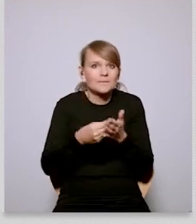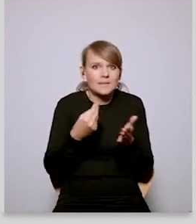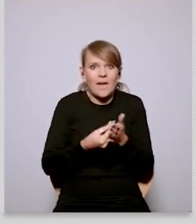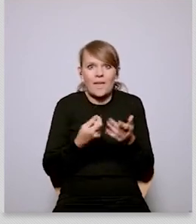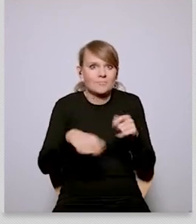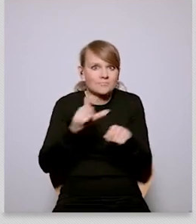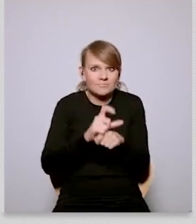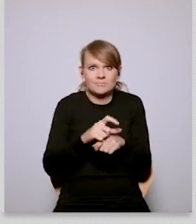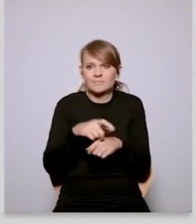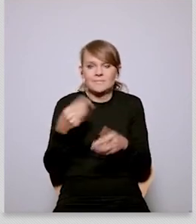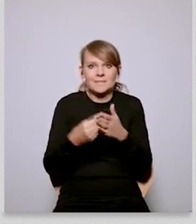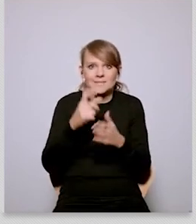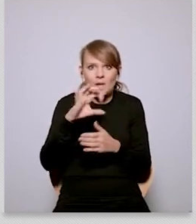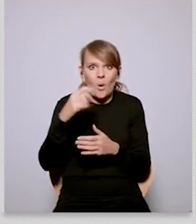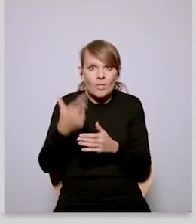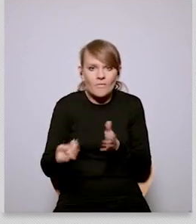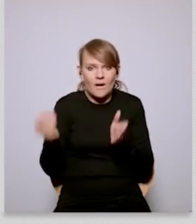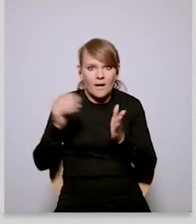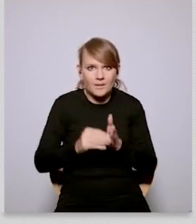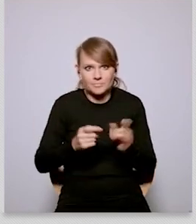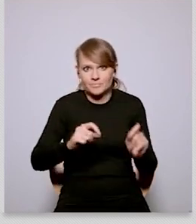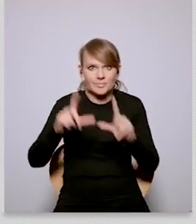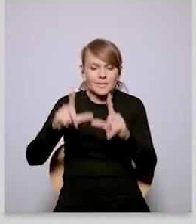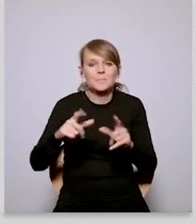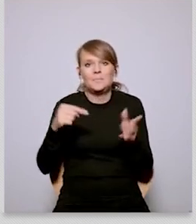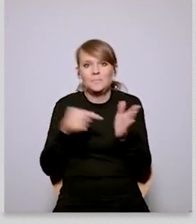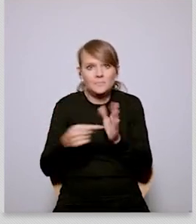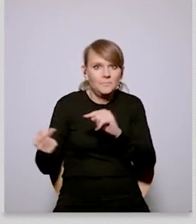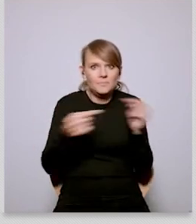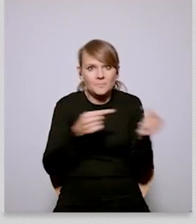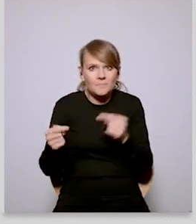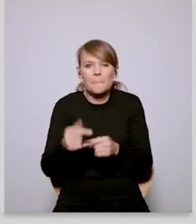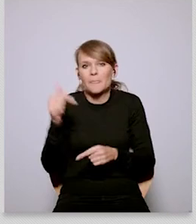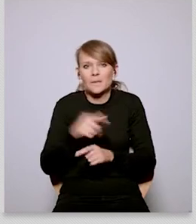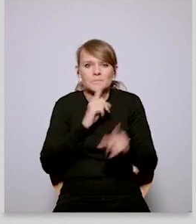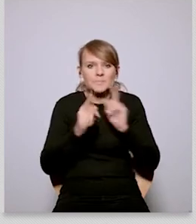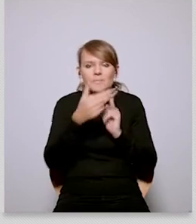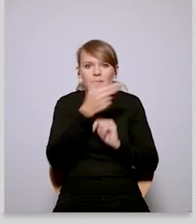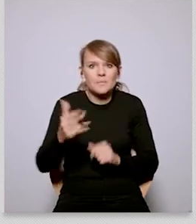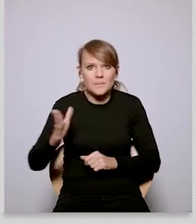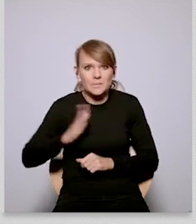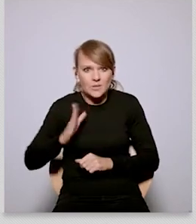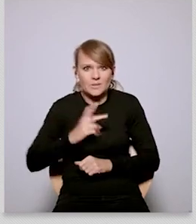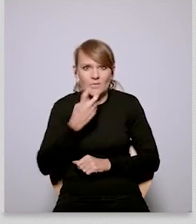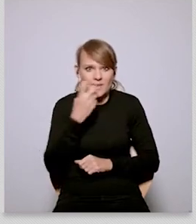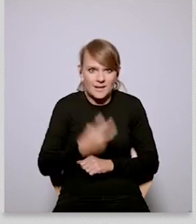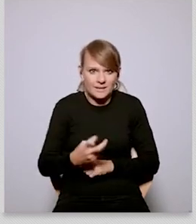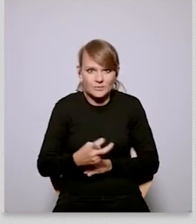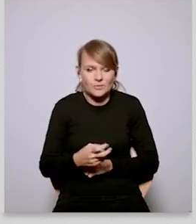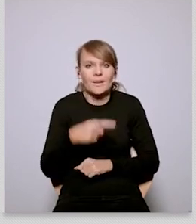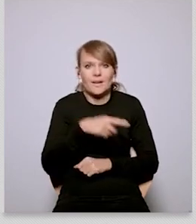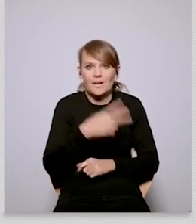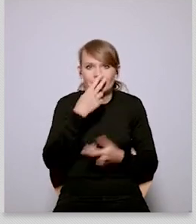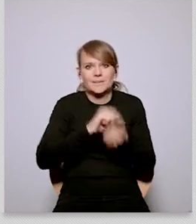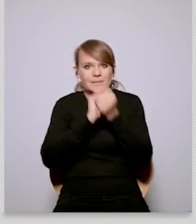reliable sources so the entire europe is afraid of a possible blackout and of co2 to